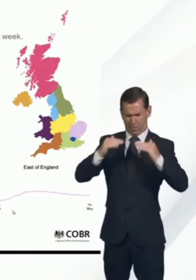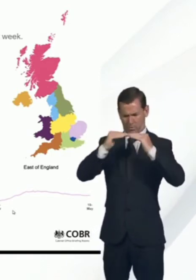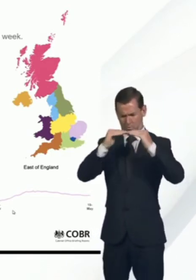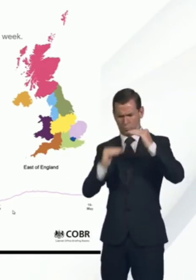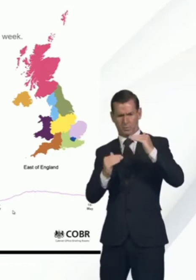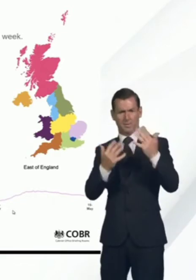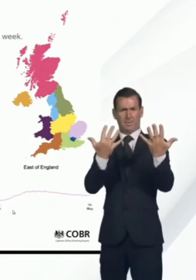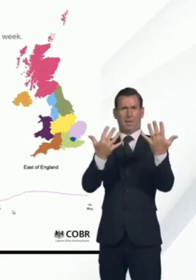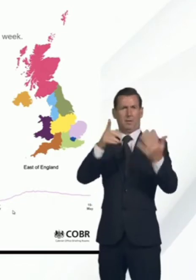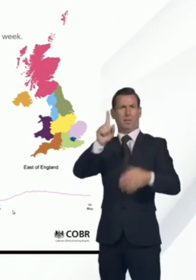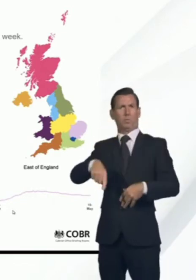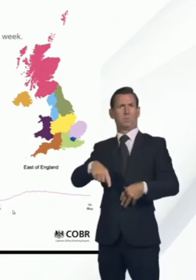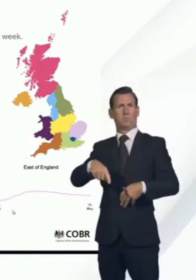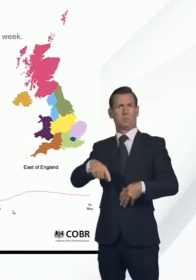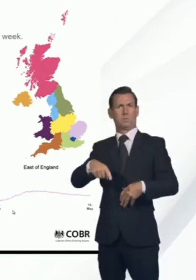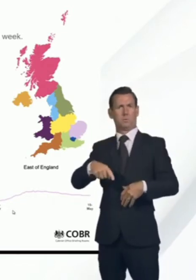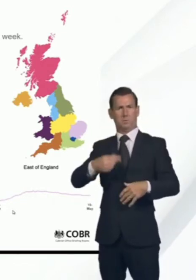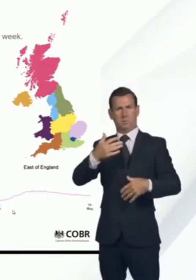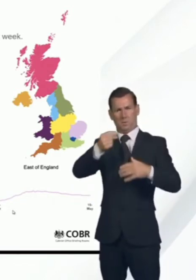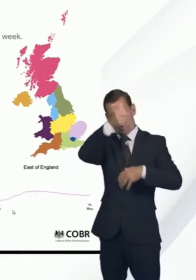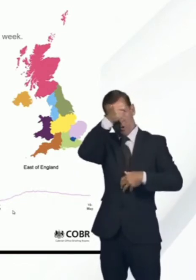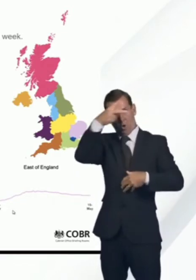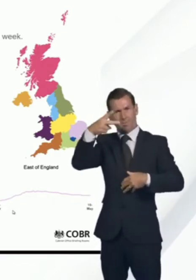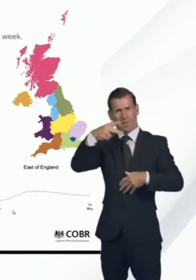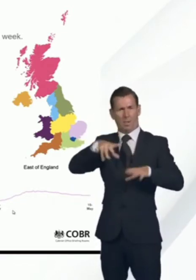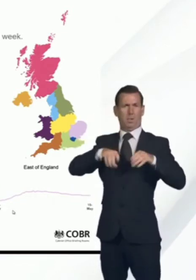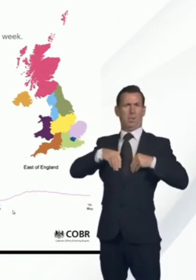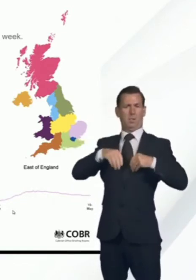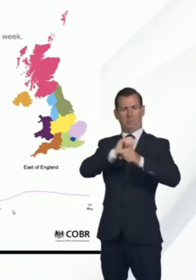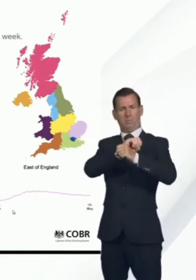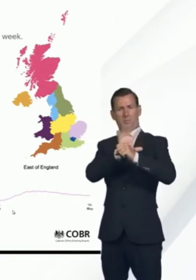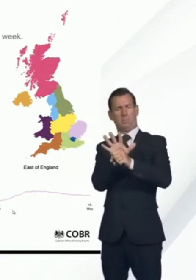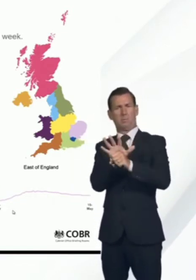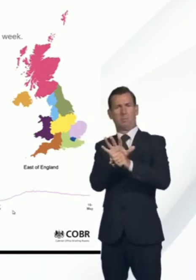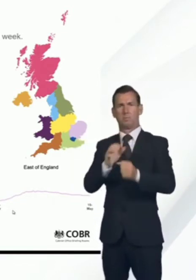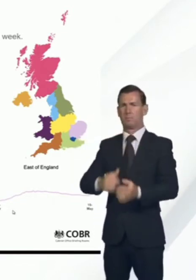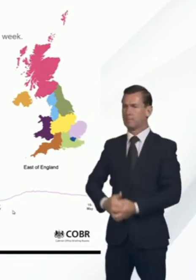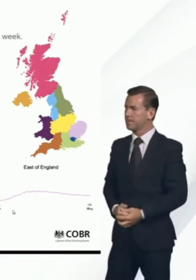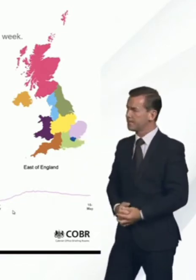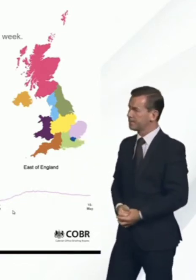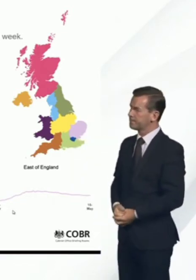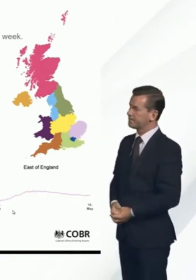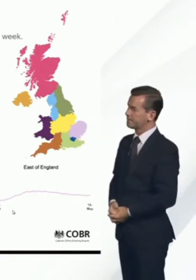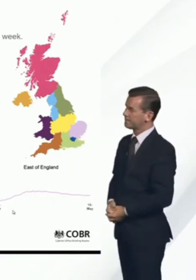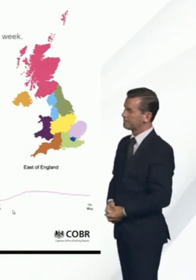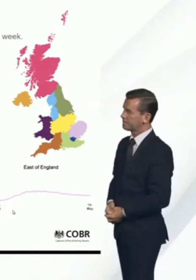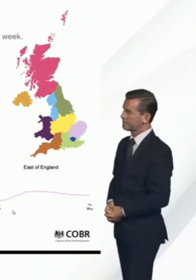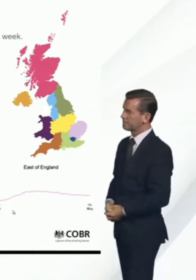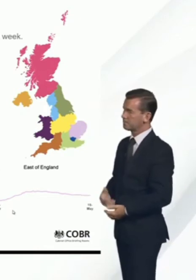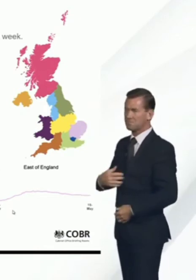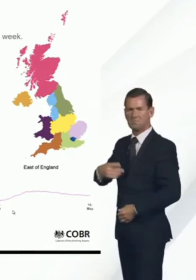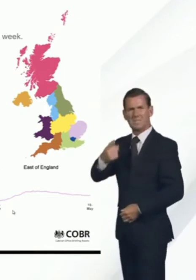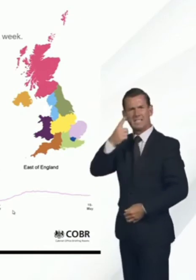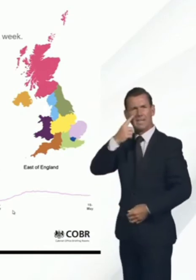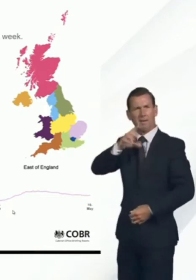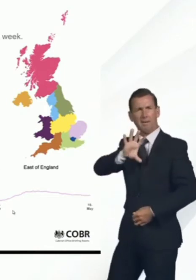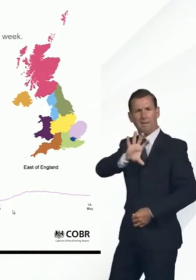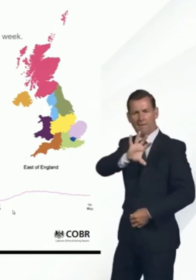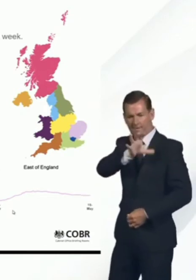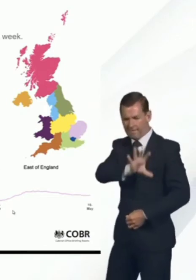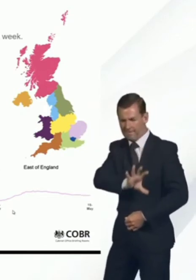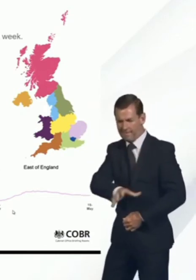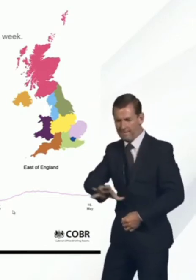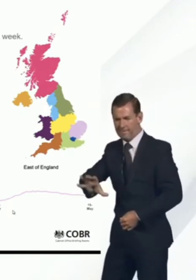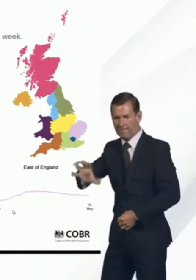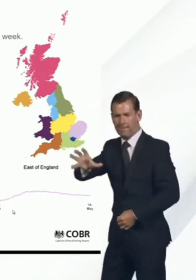hospital with test positive for COVID-19. You can see in the individual charts showing various parts of